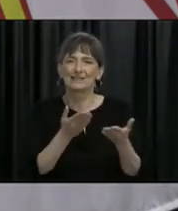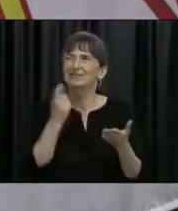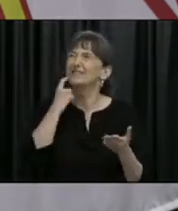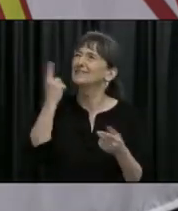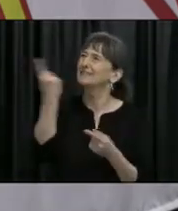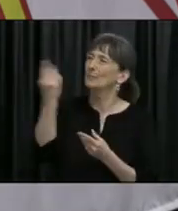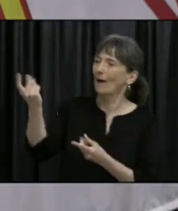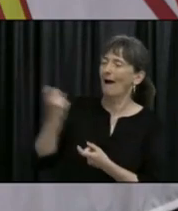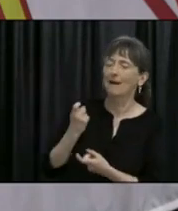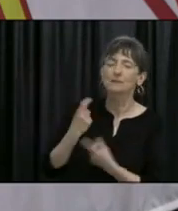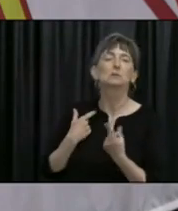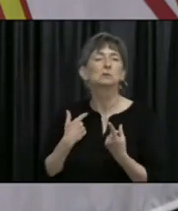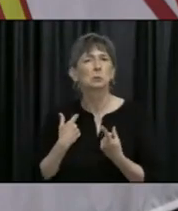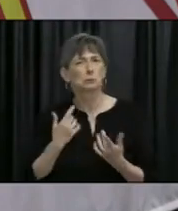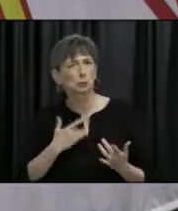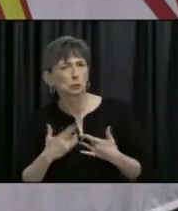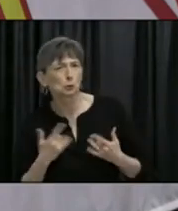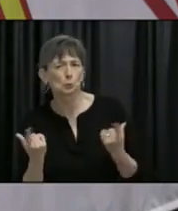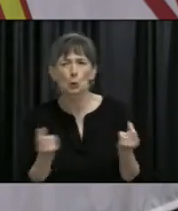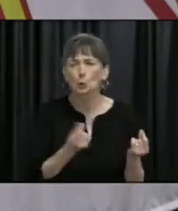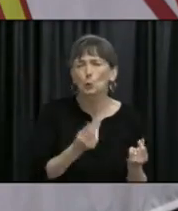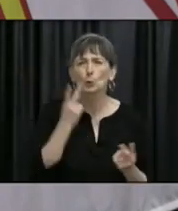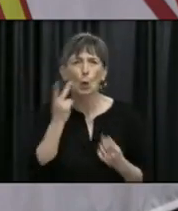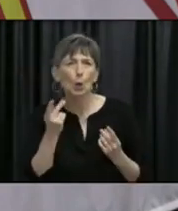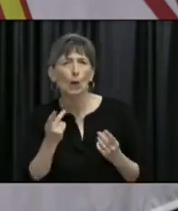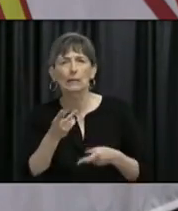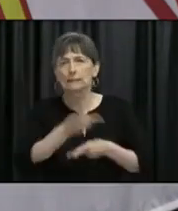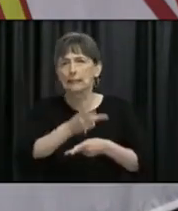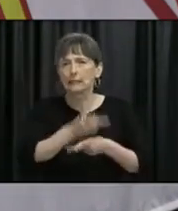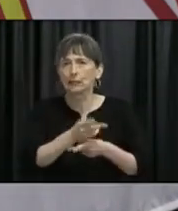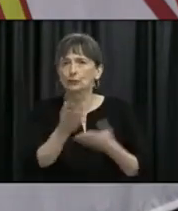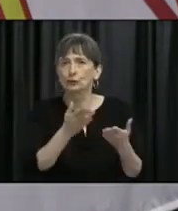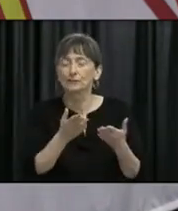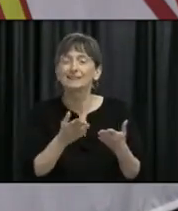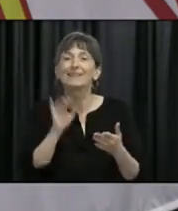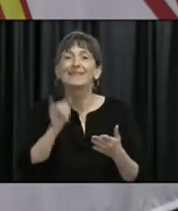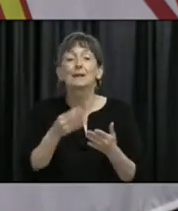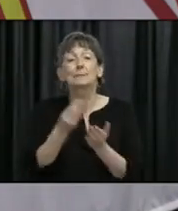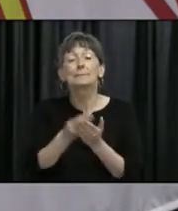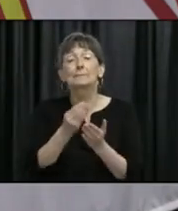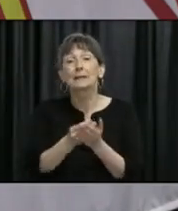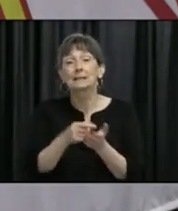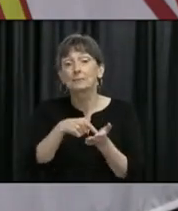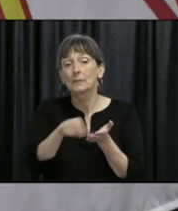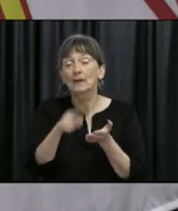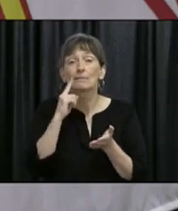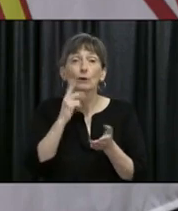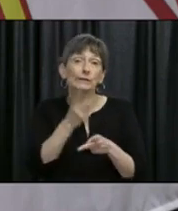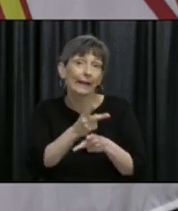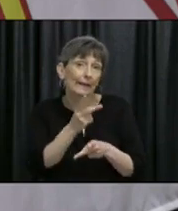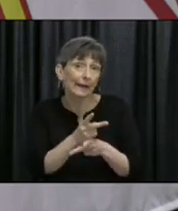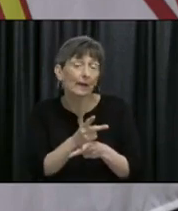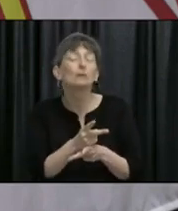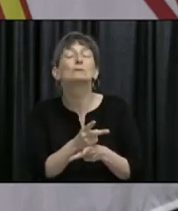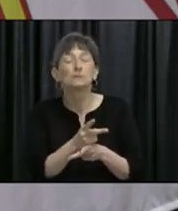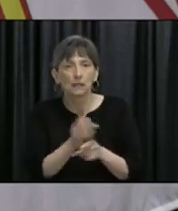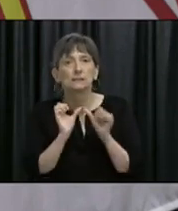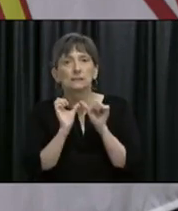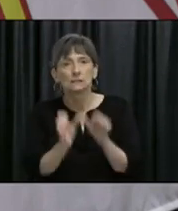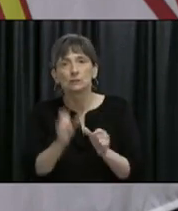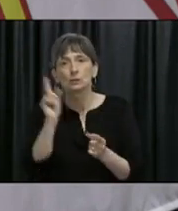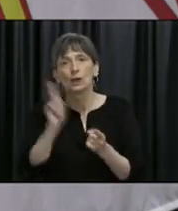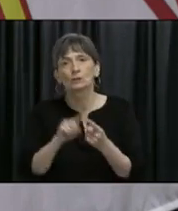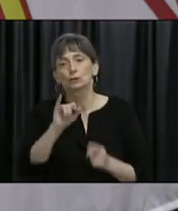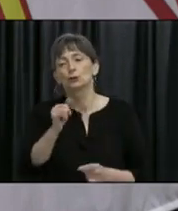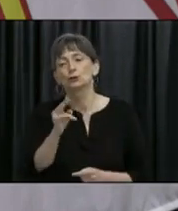many people have been concerned about this in recent days. So the compensation grant program that was put in place will continue to June to